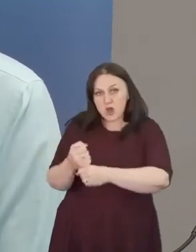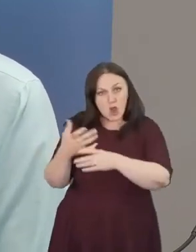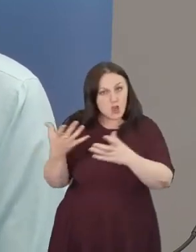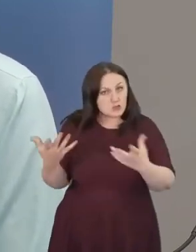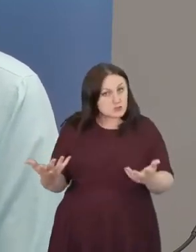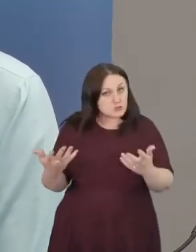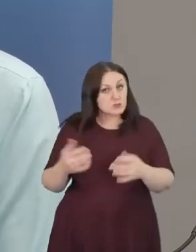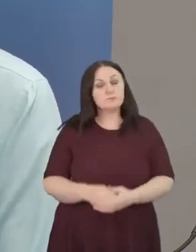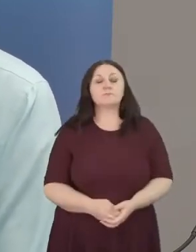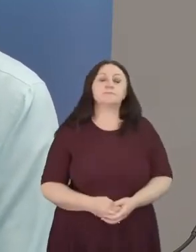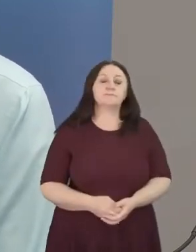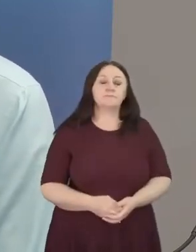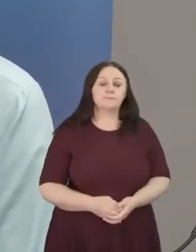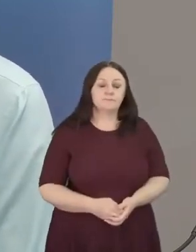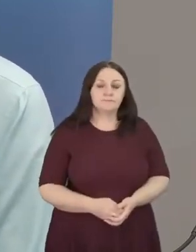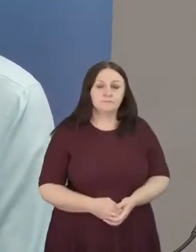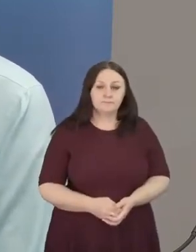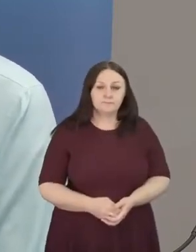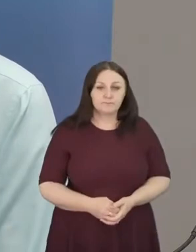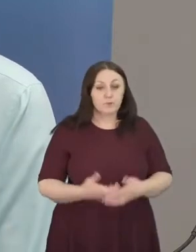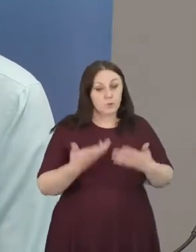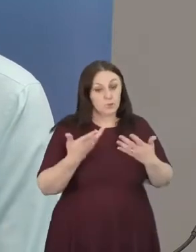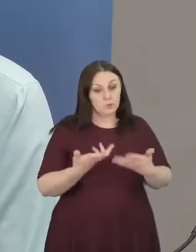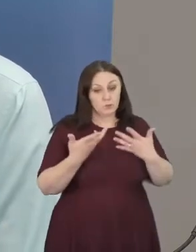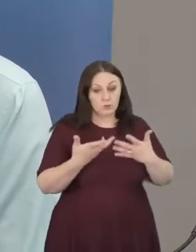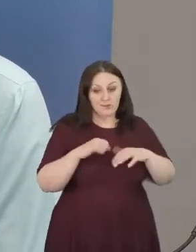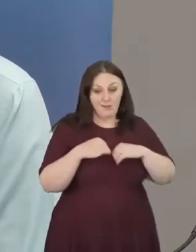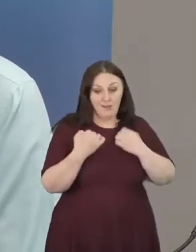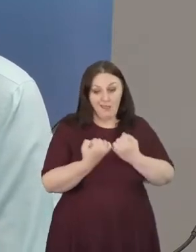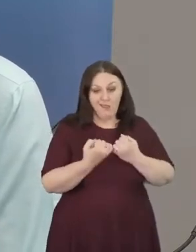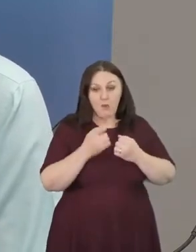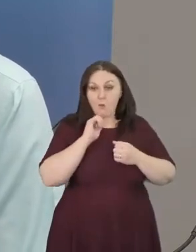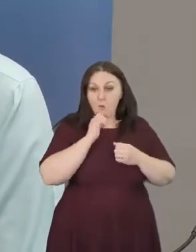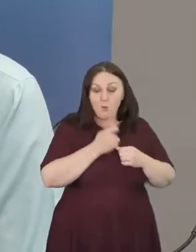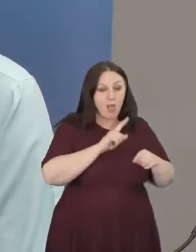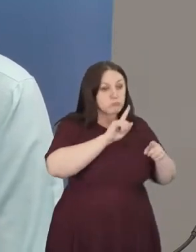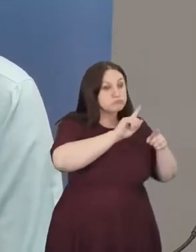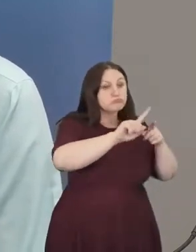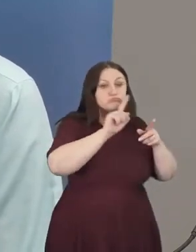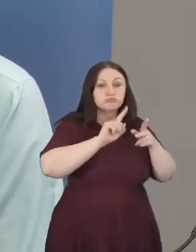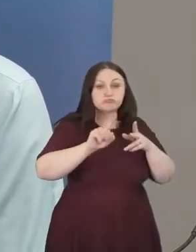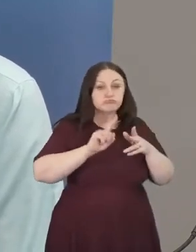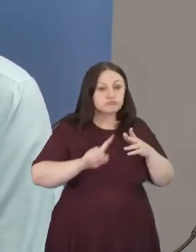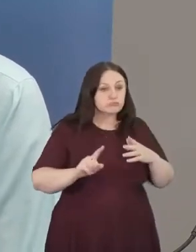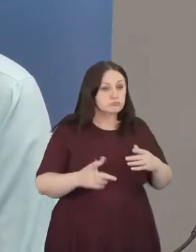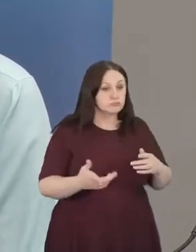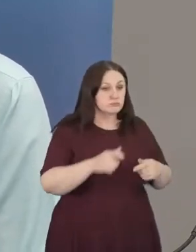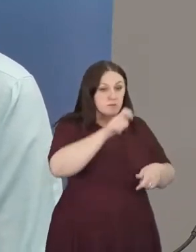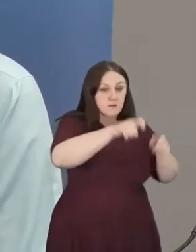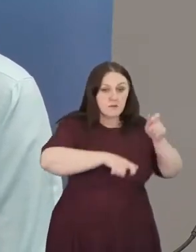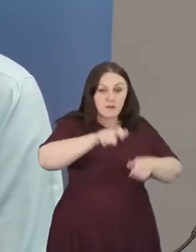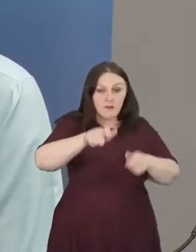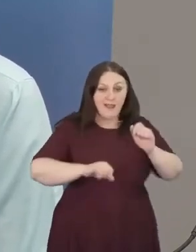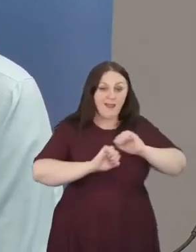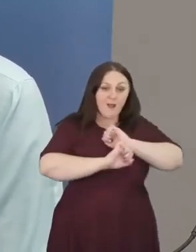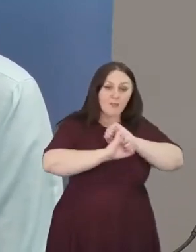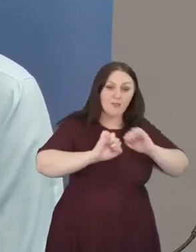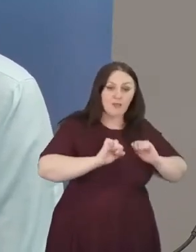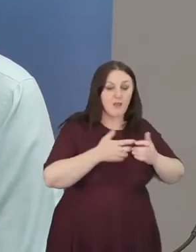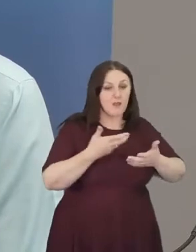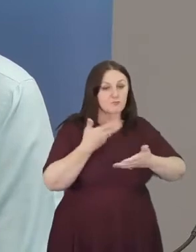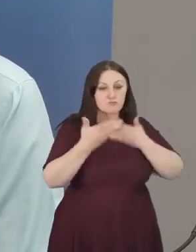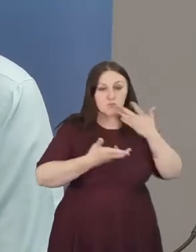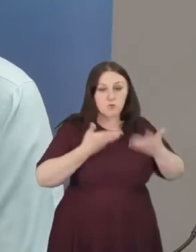Today we will hear voices and stories that share the invitation